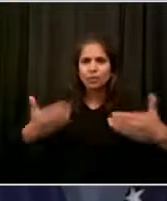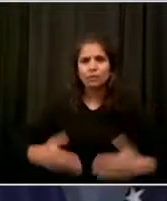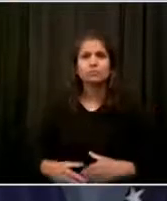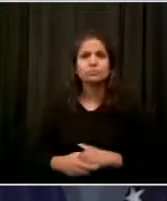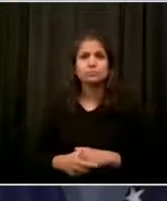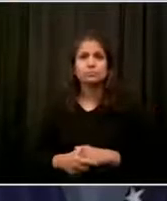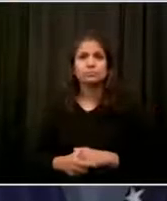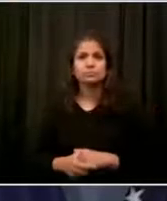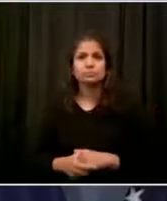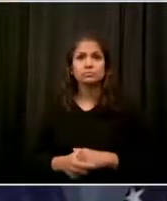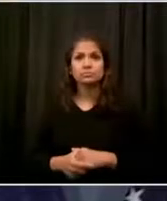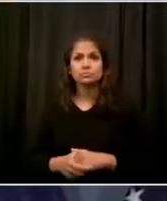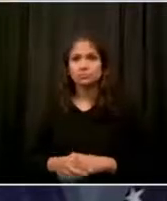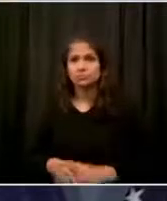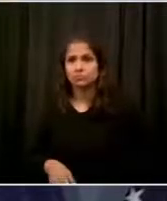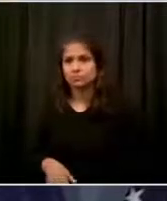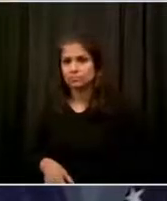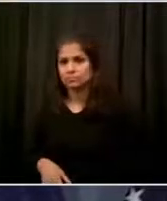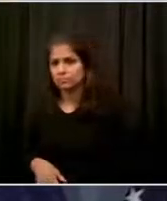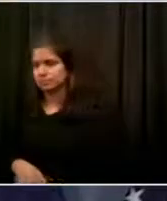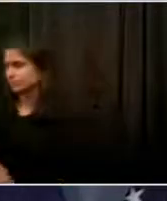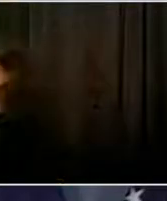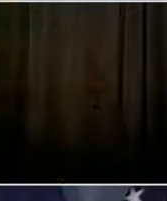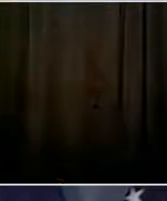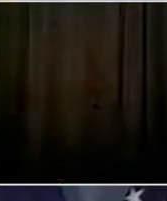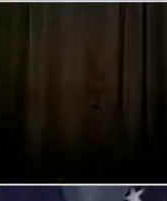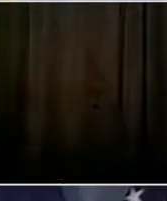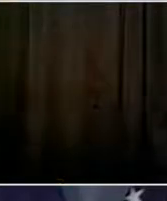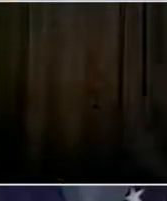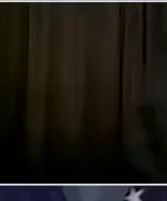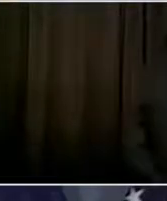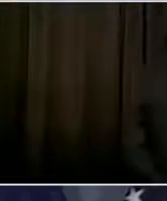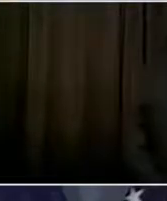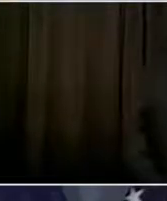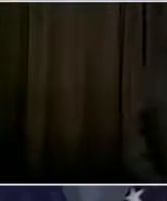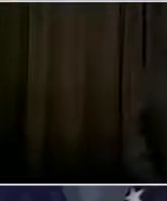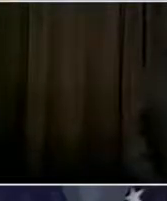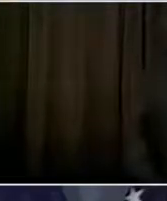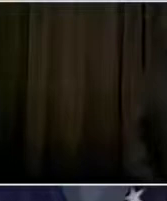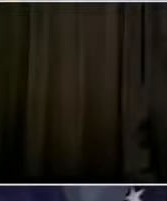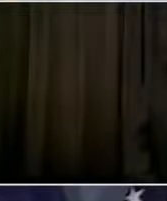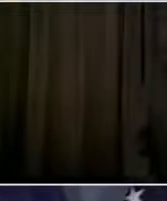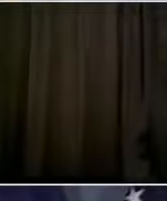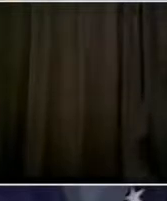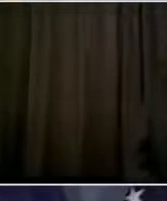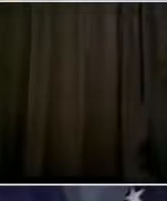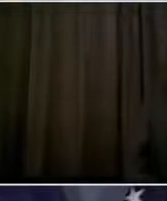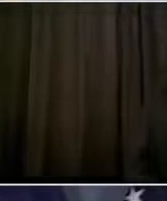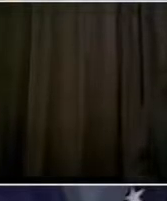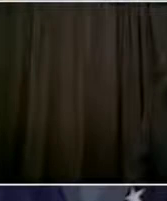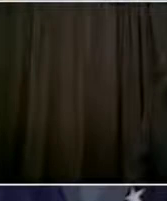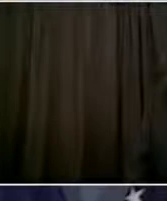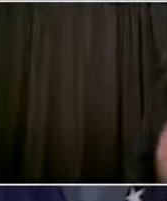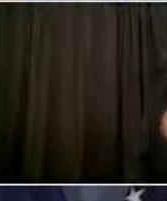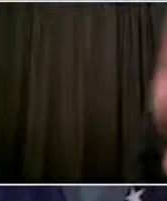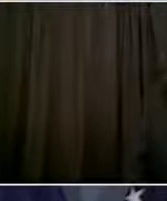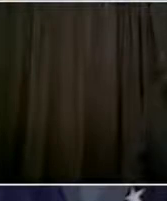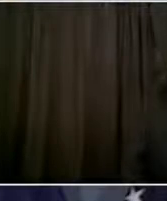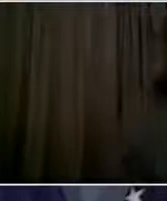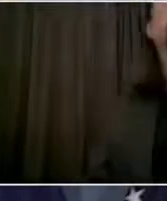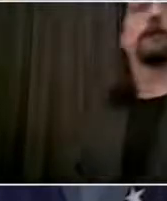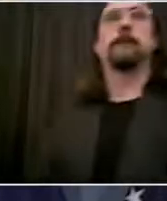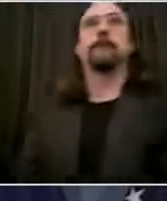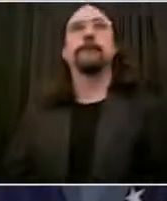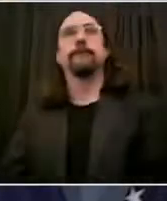Julia? morning, Mr. Mayor. Hey, can you hear me? Yes, Julia. How are doing? Good. How are you? Happy day two of phase one